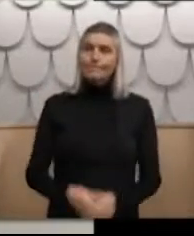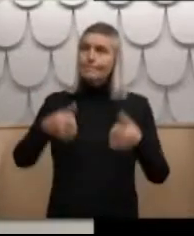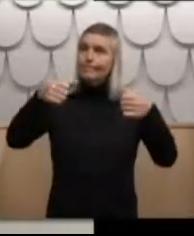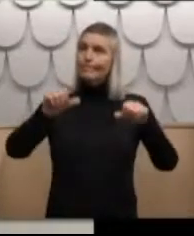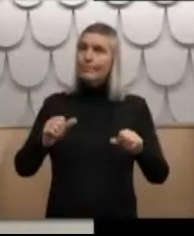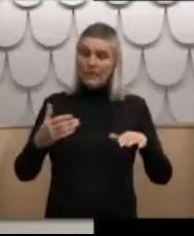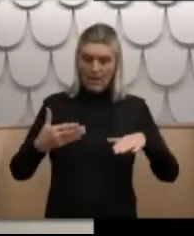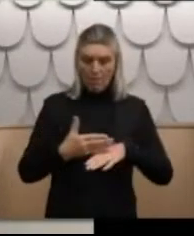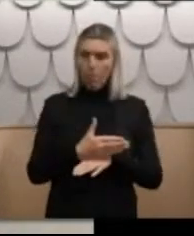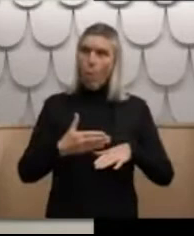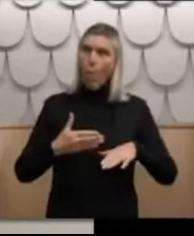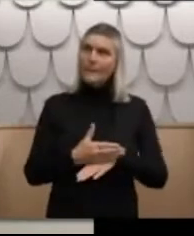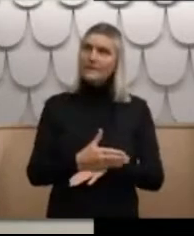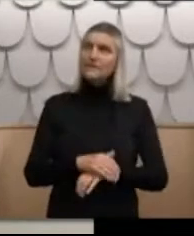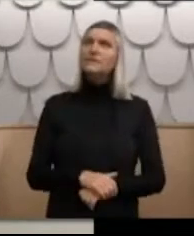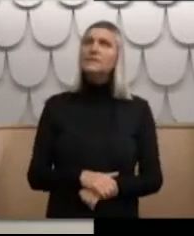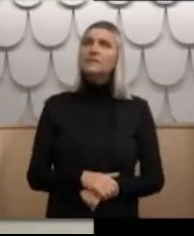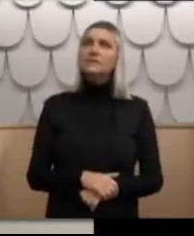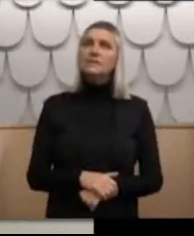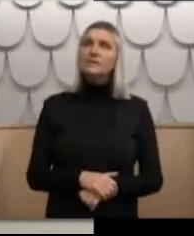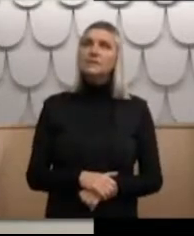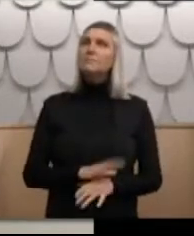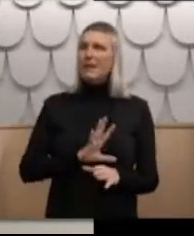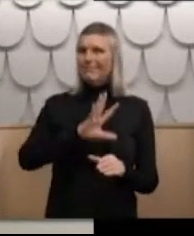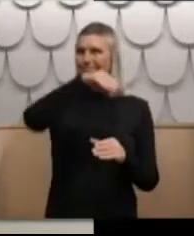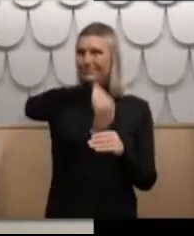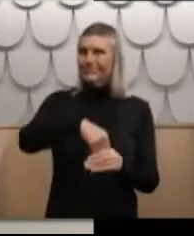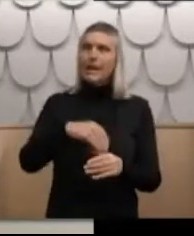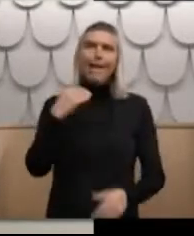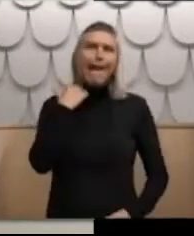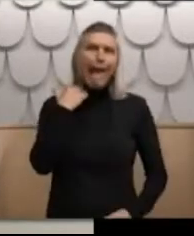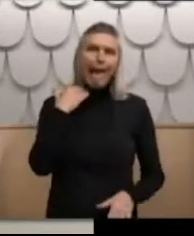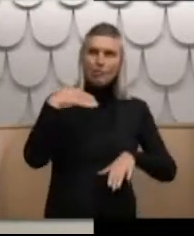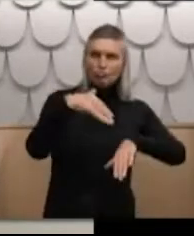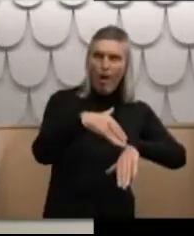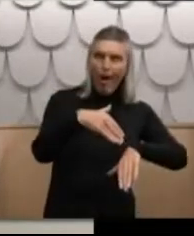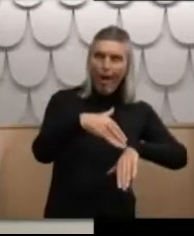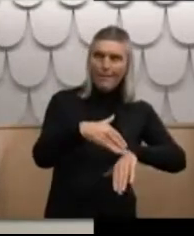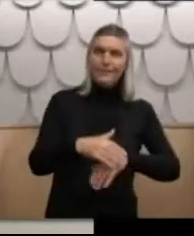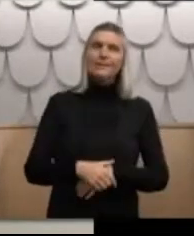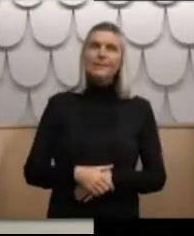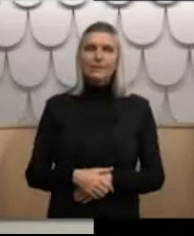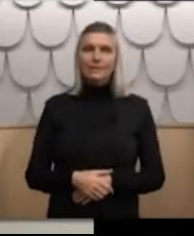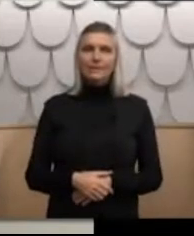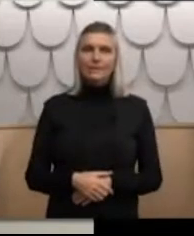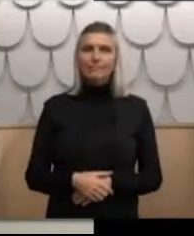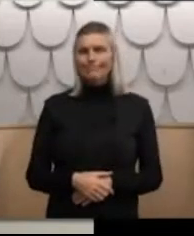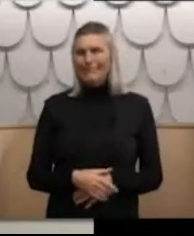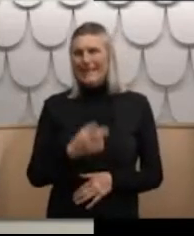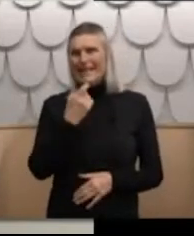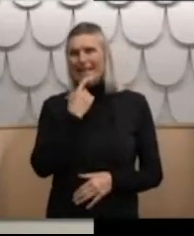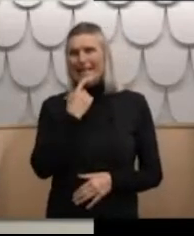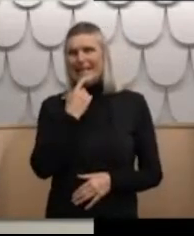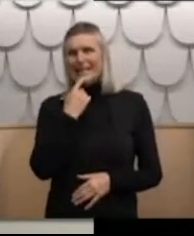Employment, like I said above, I turned to gangs and to crime. This was the easiest way to make money